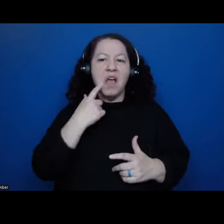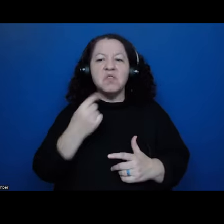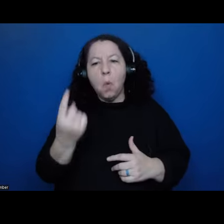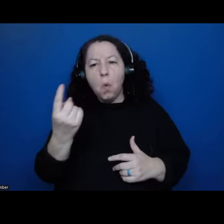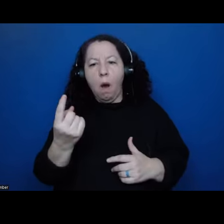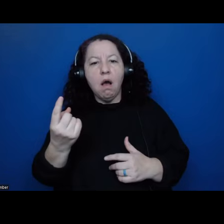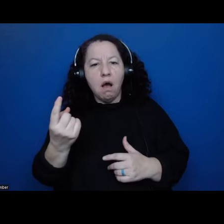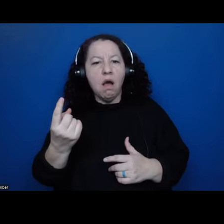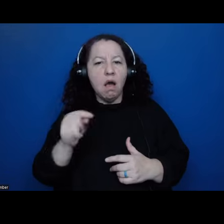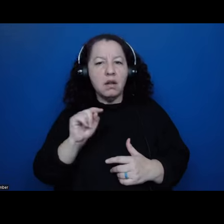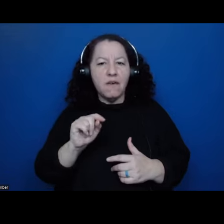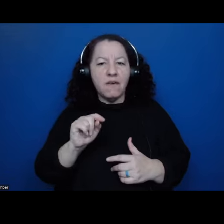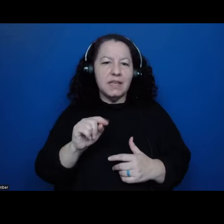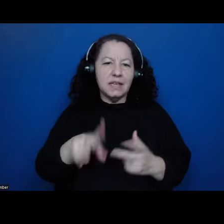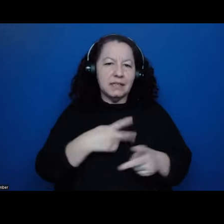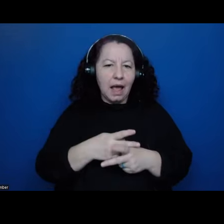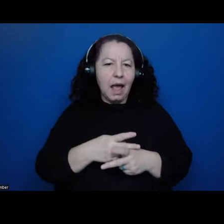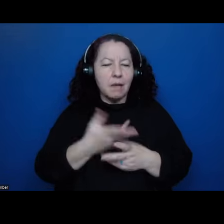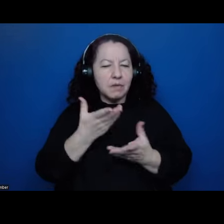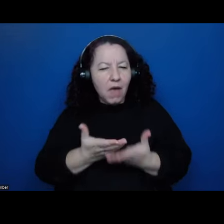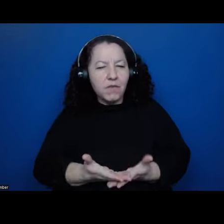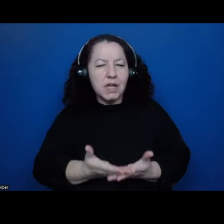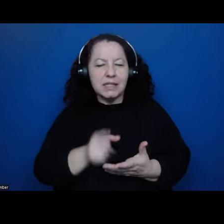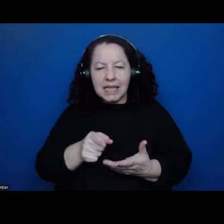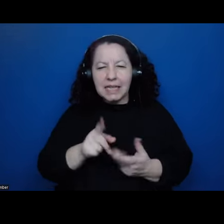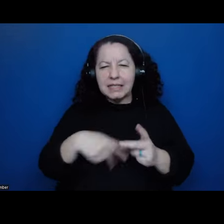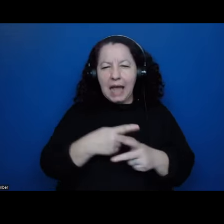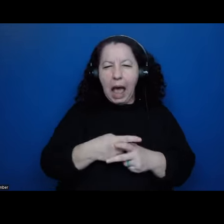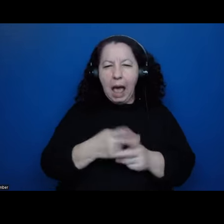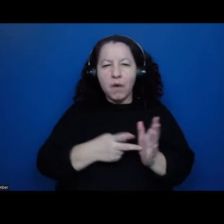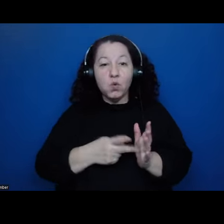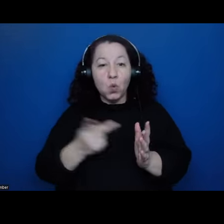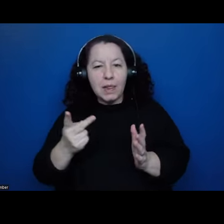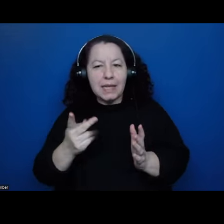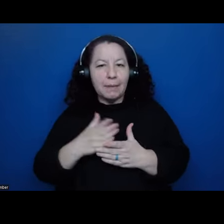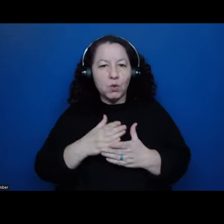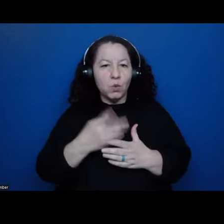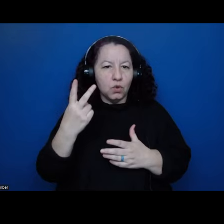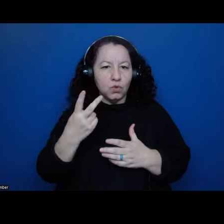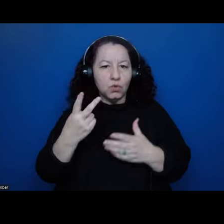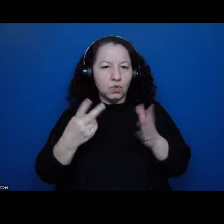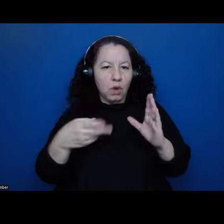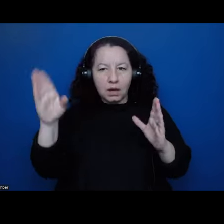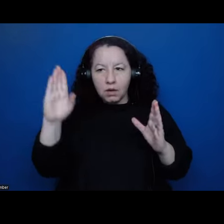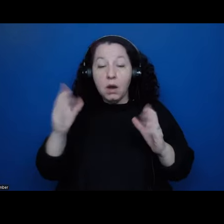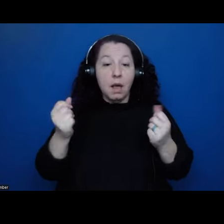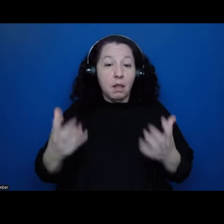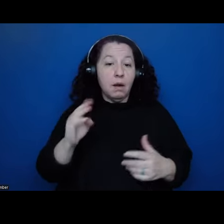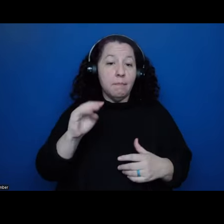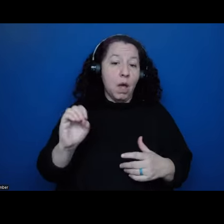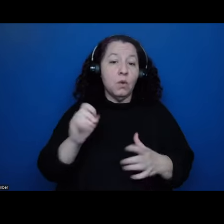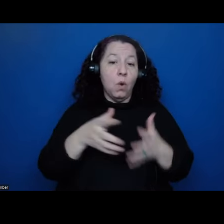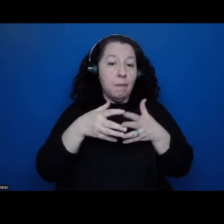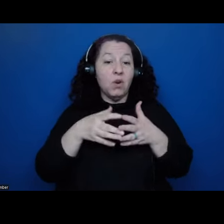lines of evidence that there was this sort of, uh, dualism between the two gods. A lot of Mesoamerican religion, the Aztecs in